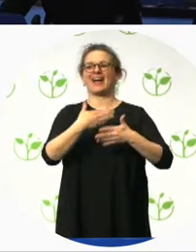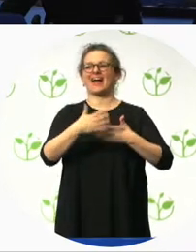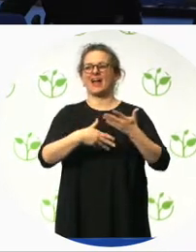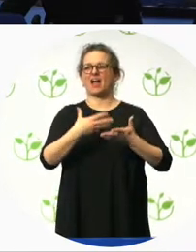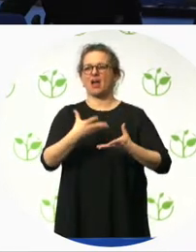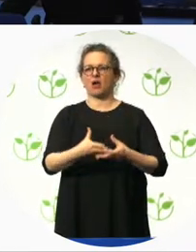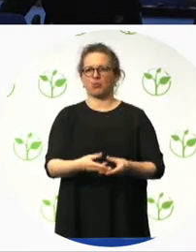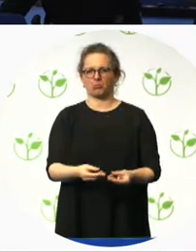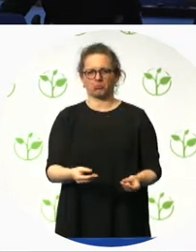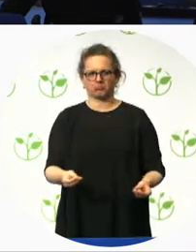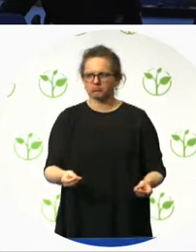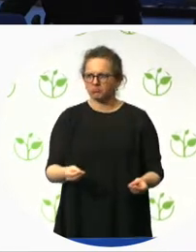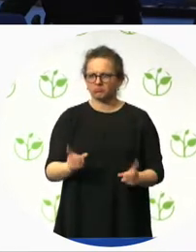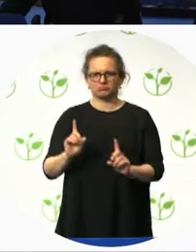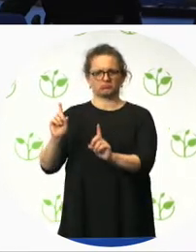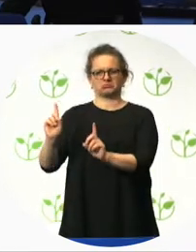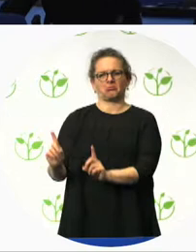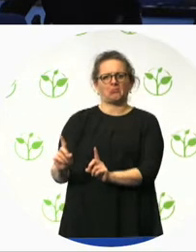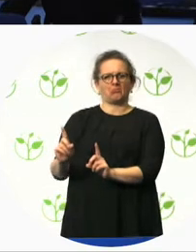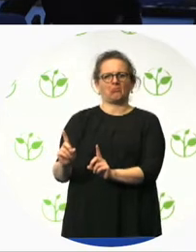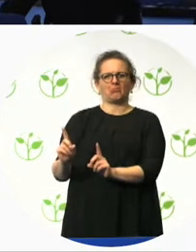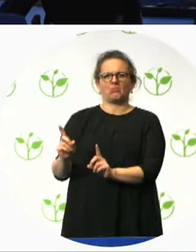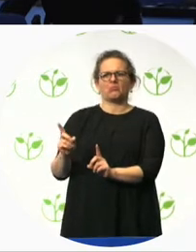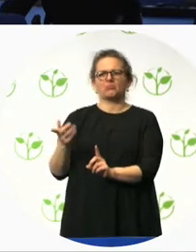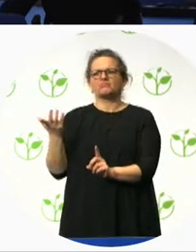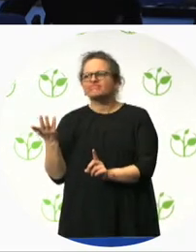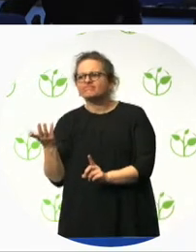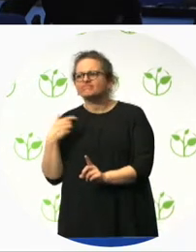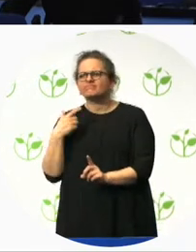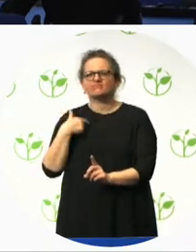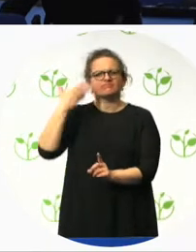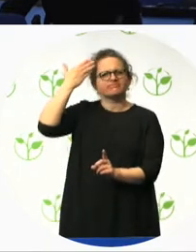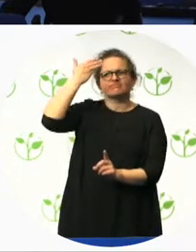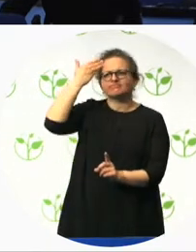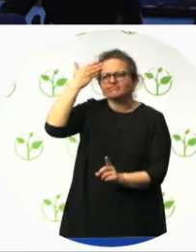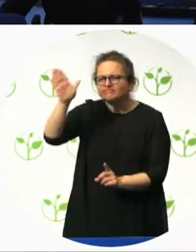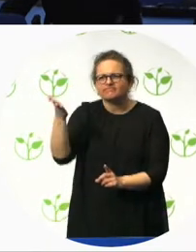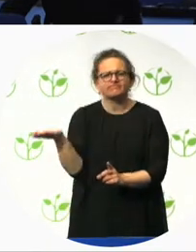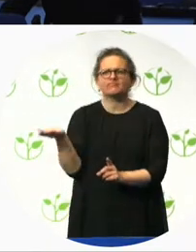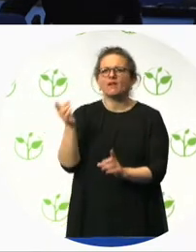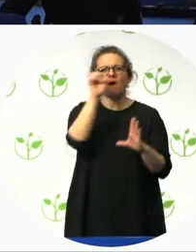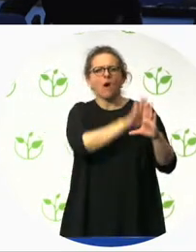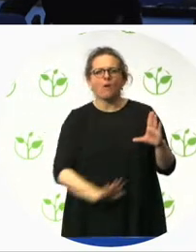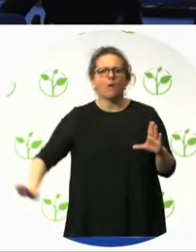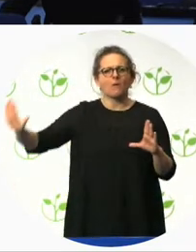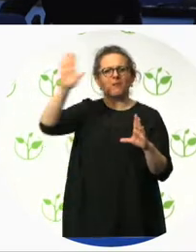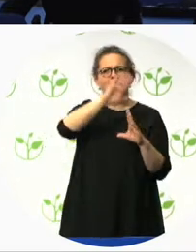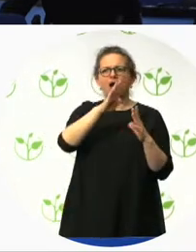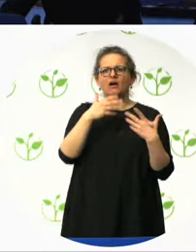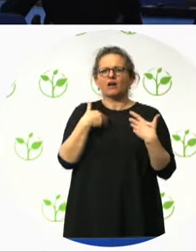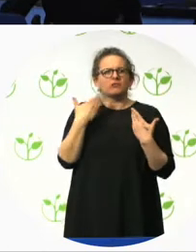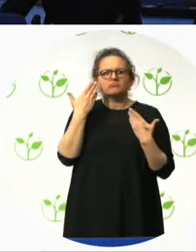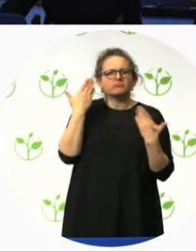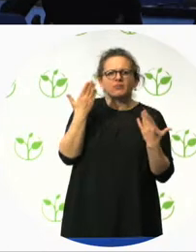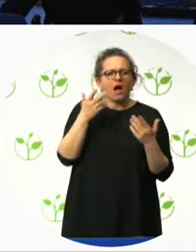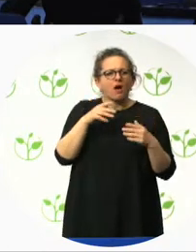accessible hiking paths. So, do you have anything in plan to have your efforts really